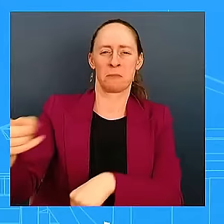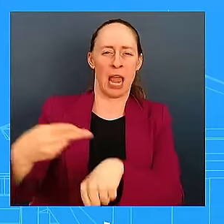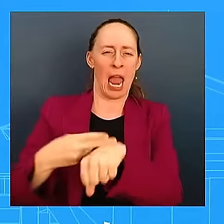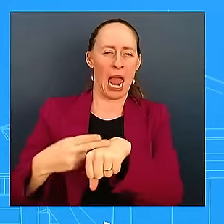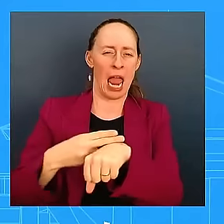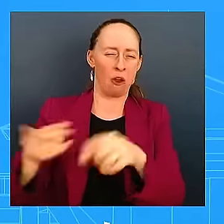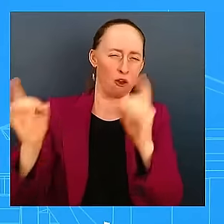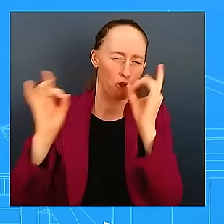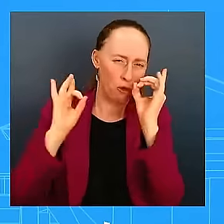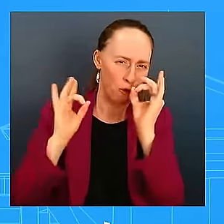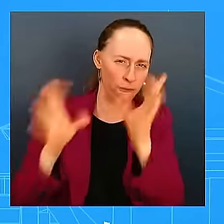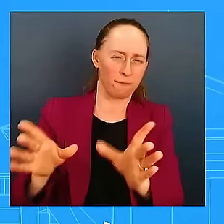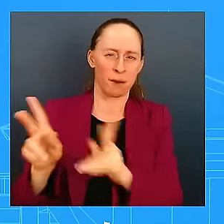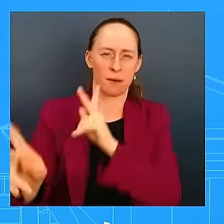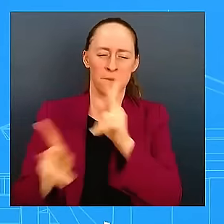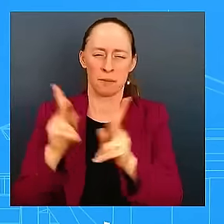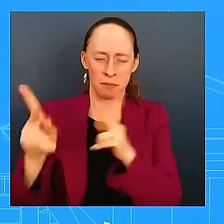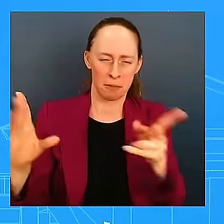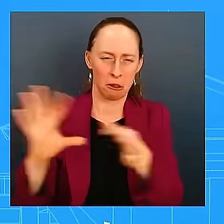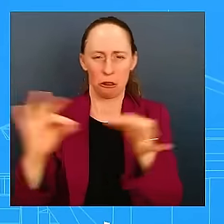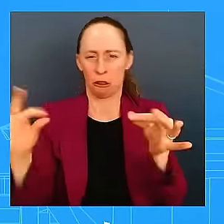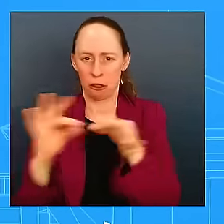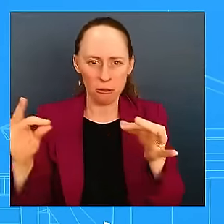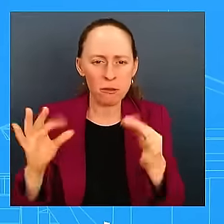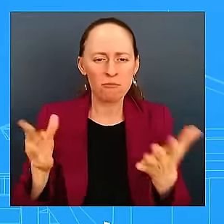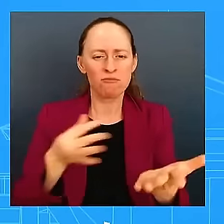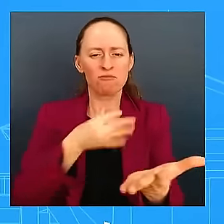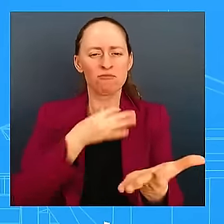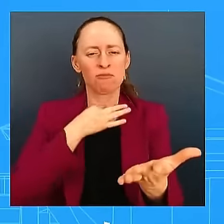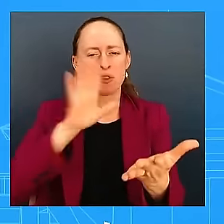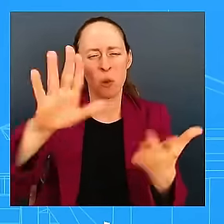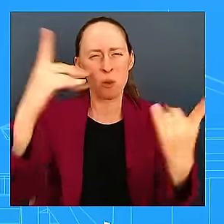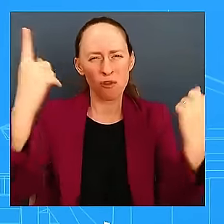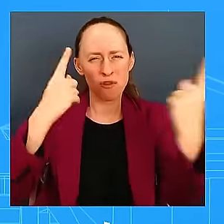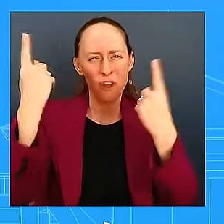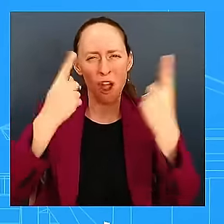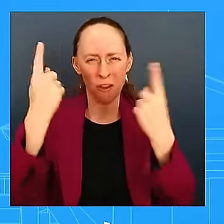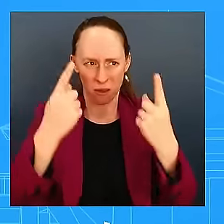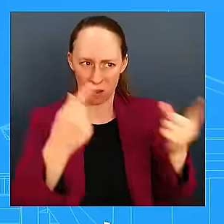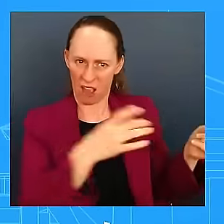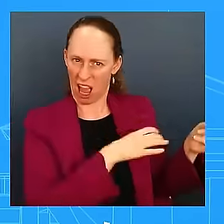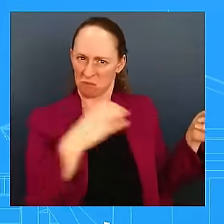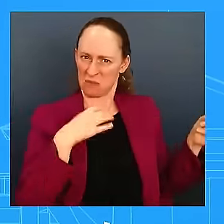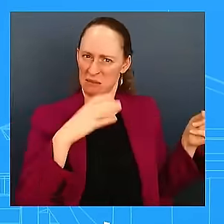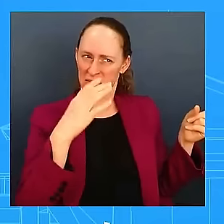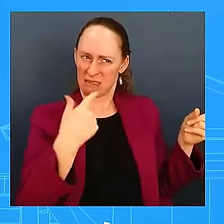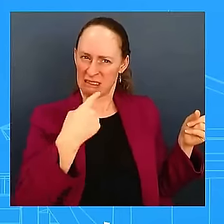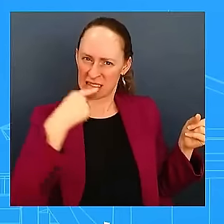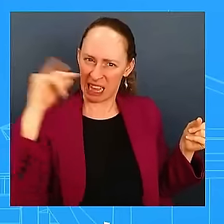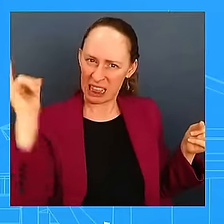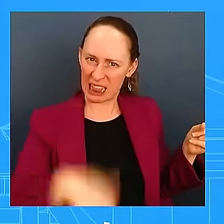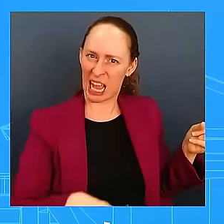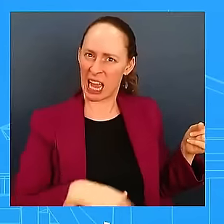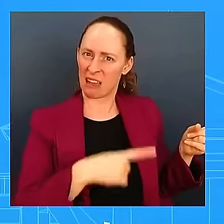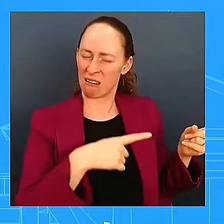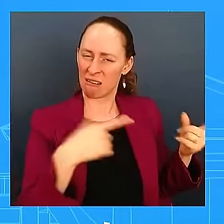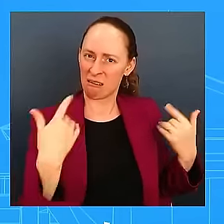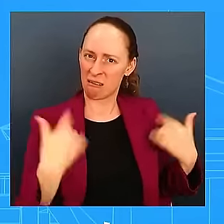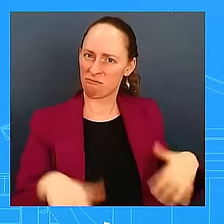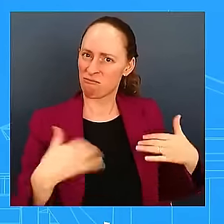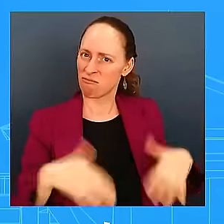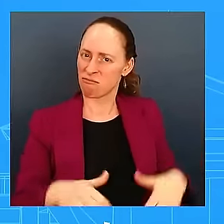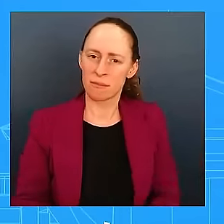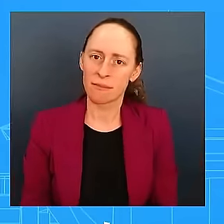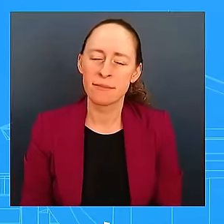reaction to Higgins' post and the failed effort to hold him accountable? Look, I'm not going to speak to